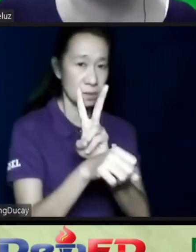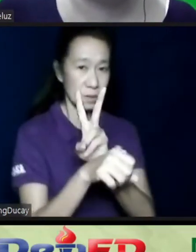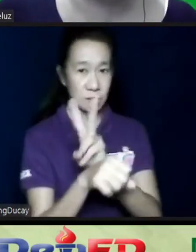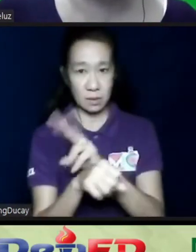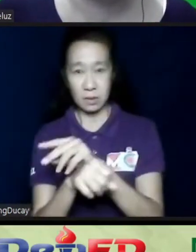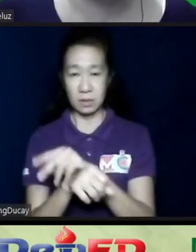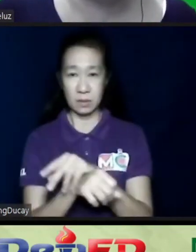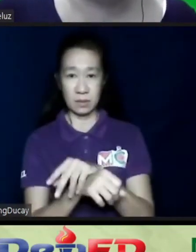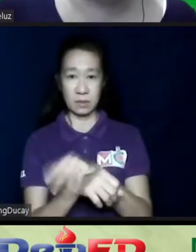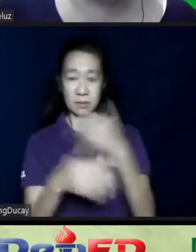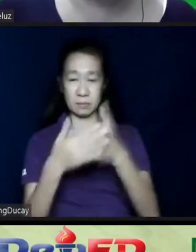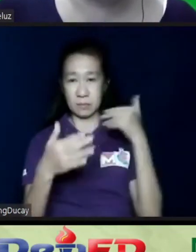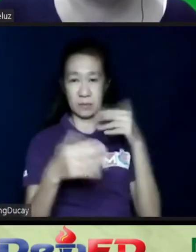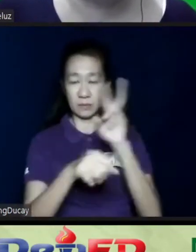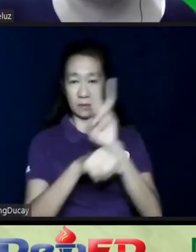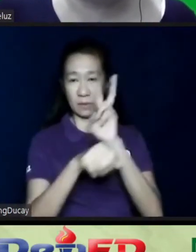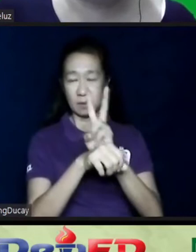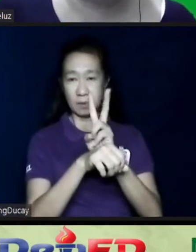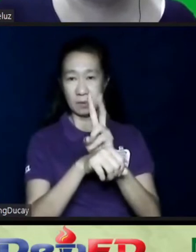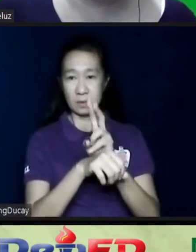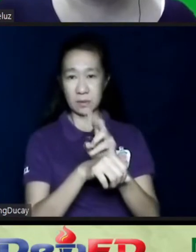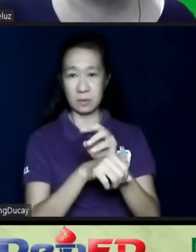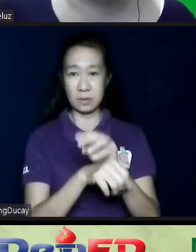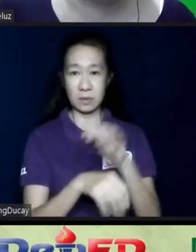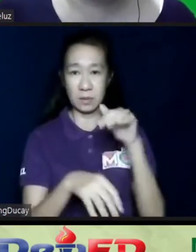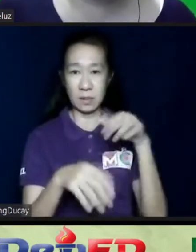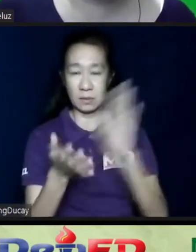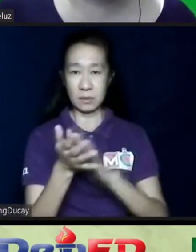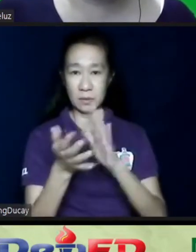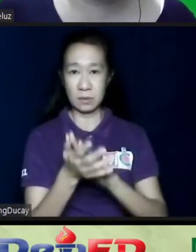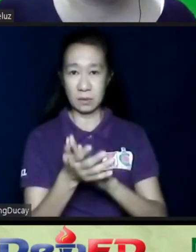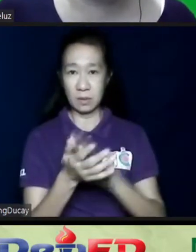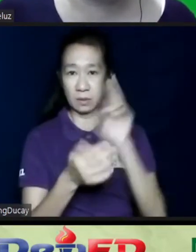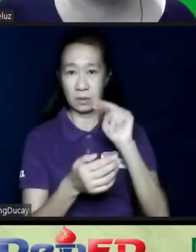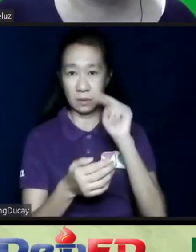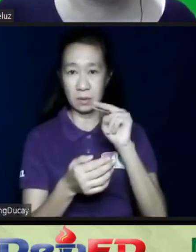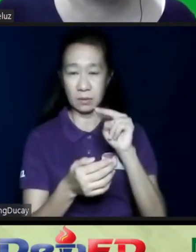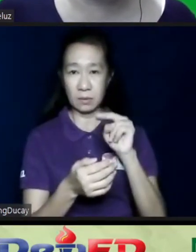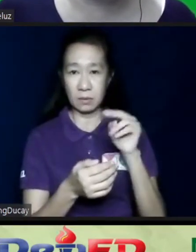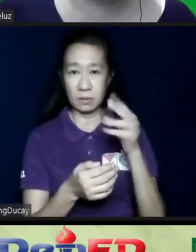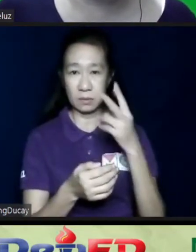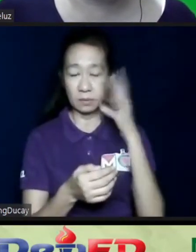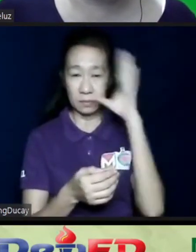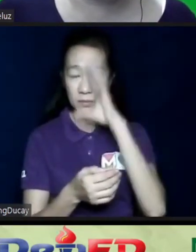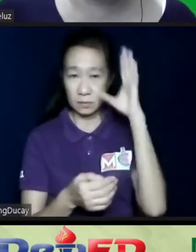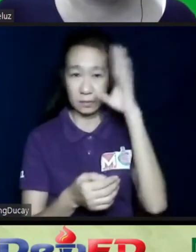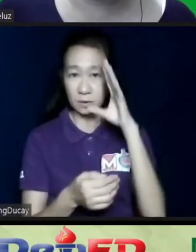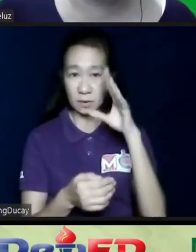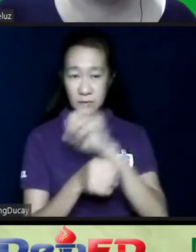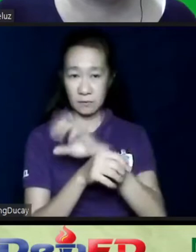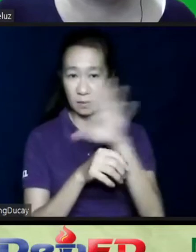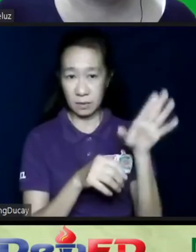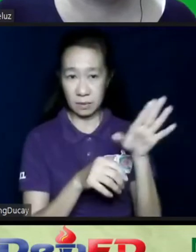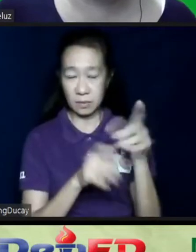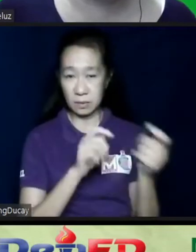programs sa mga public school that we really have to find more effective ways to transition the adult students